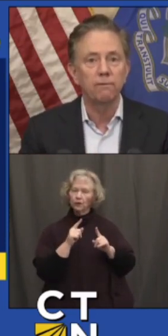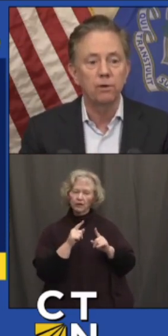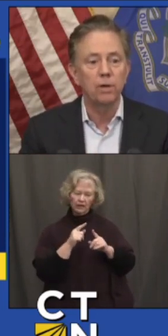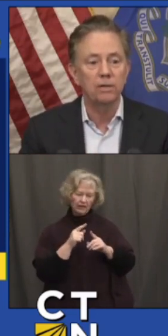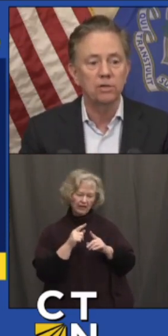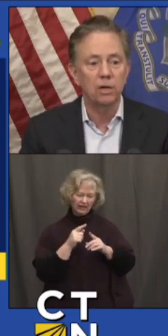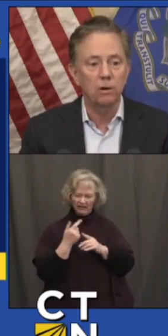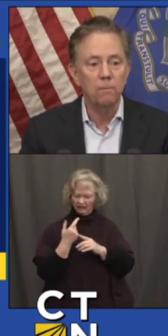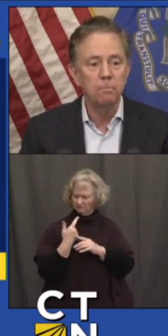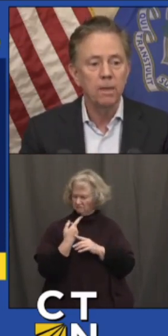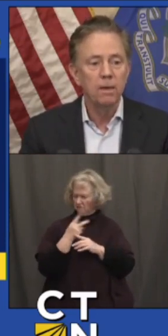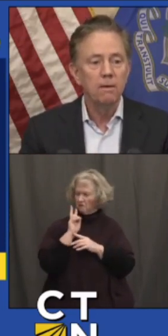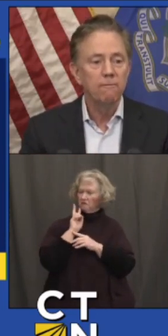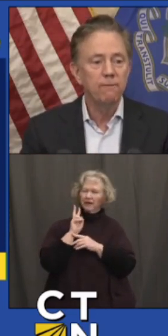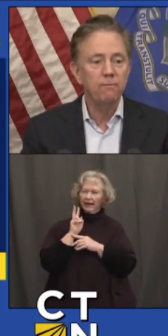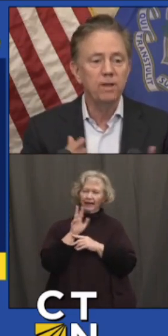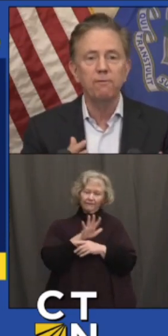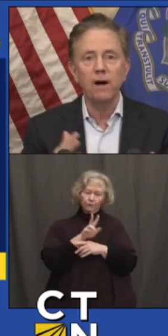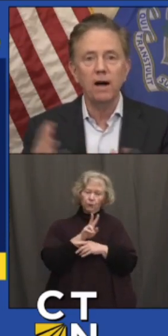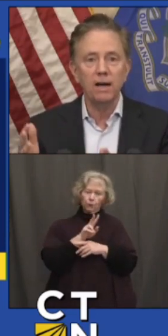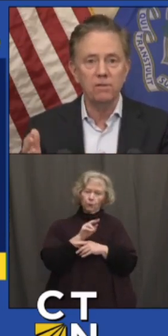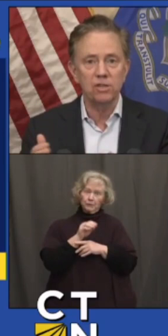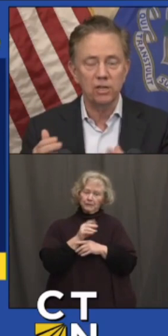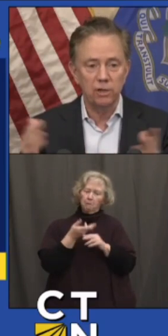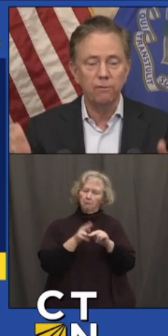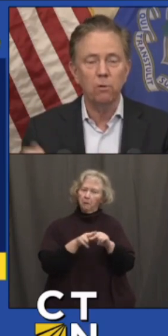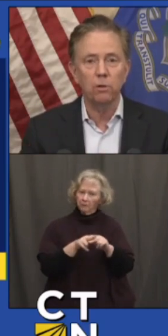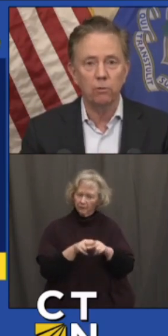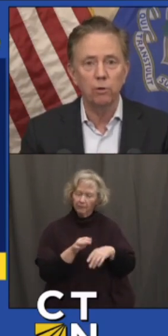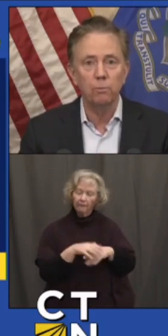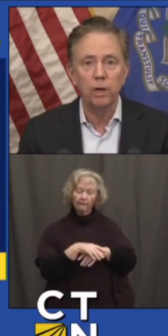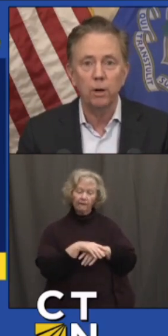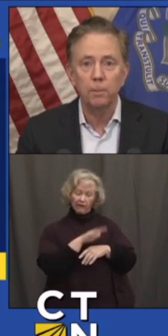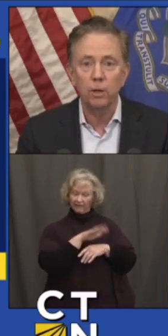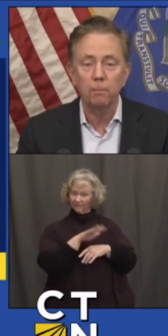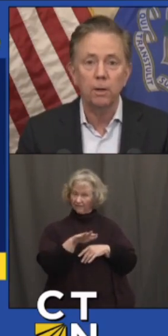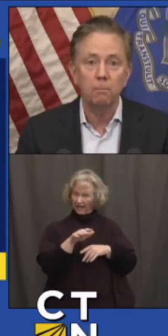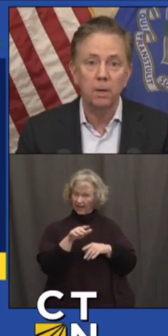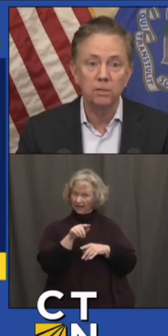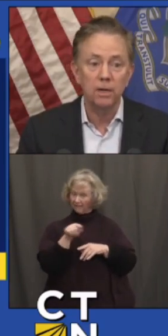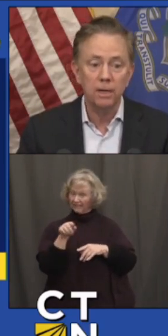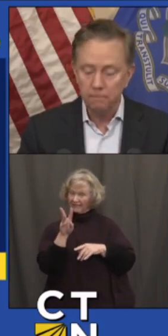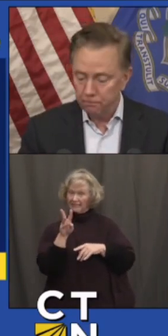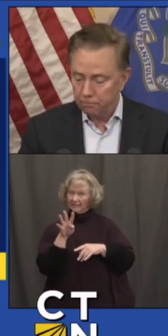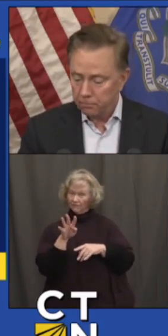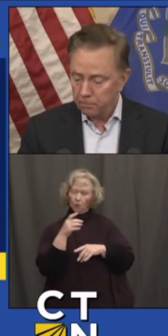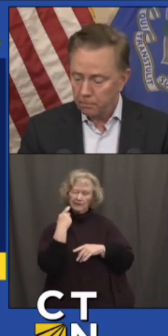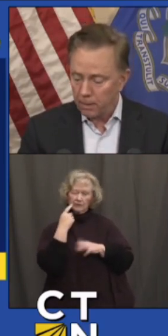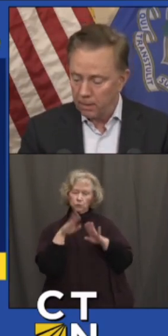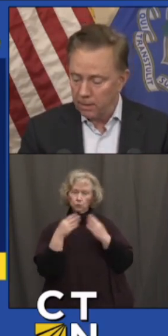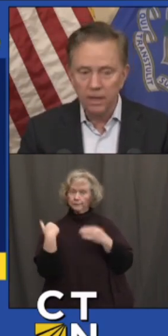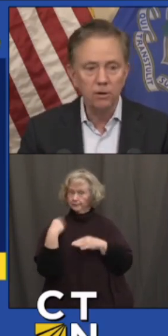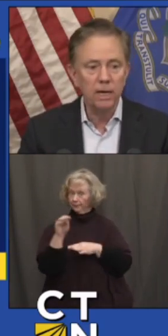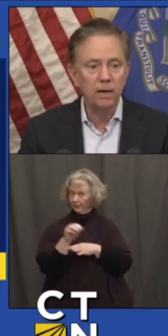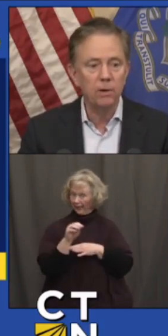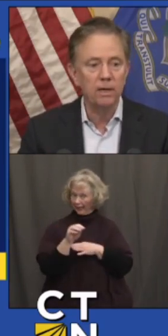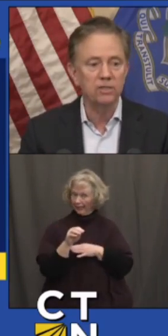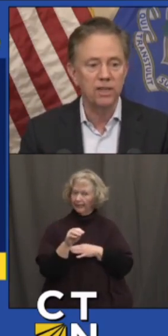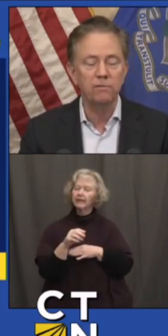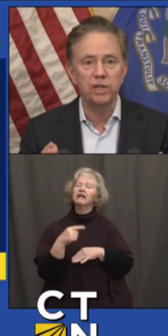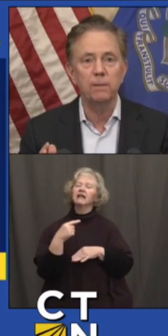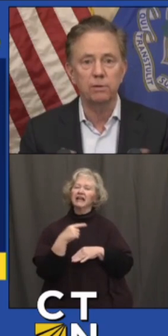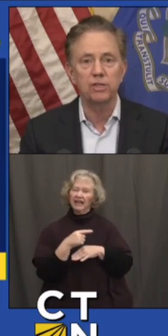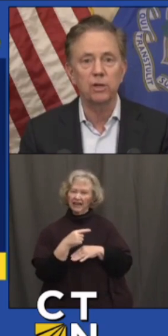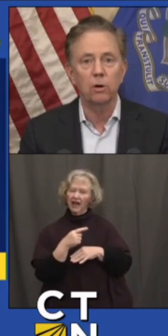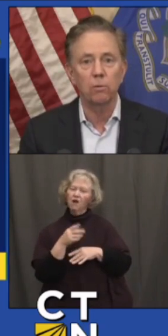a few days ago. 55 to 64, the group we opened up on Monday, they are now at